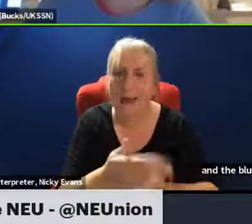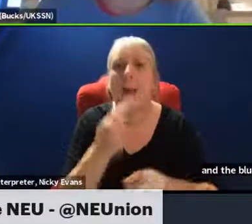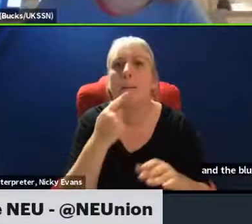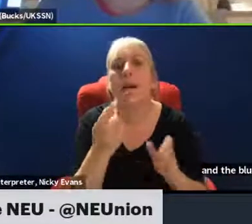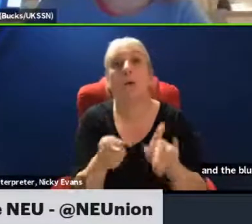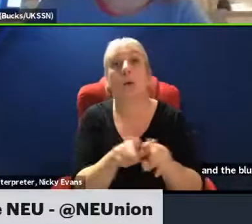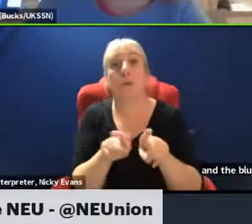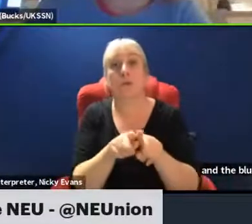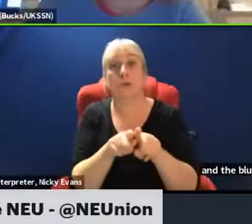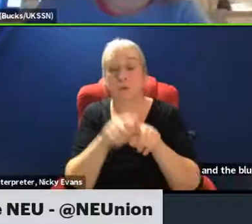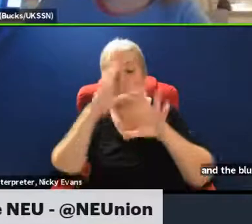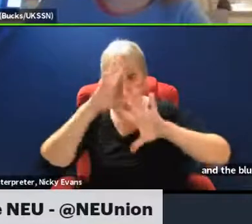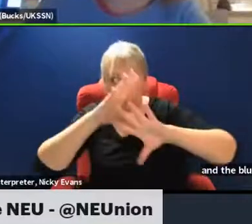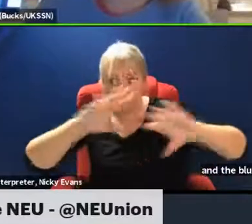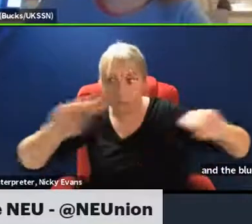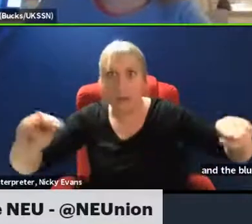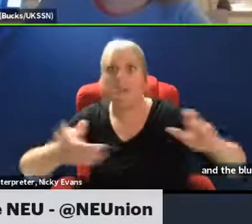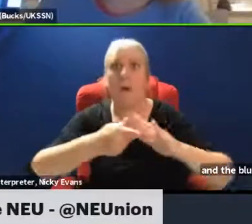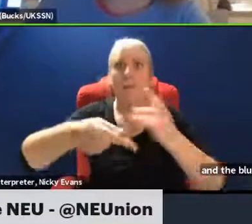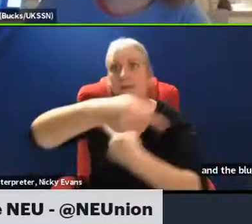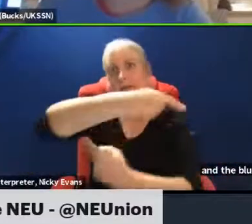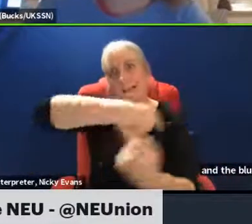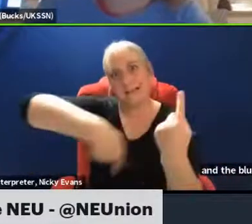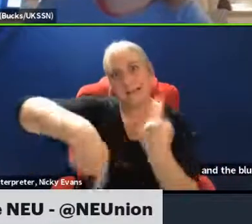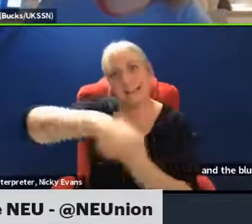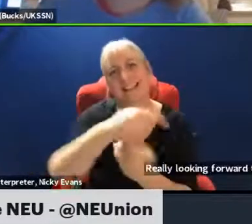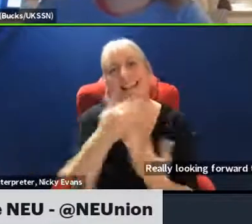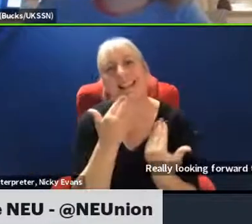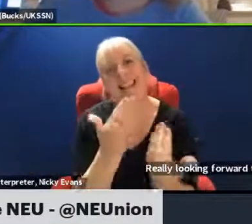all across the world. So thank you.